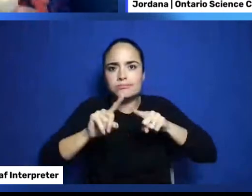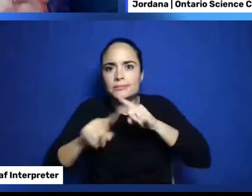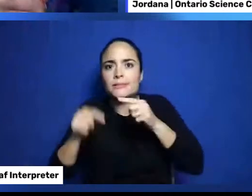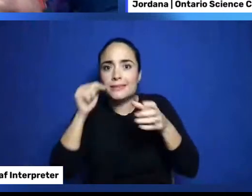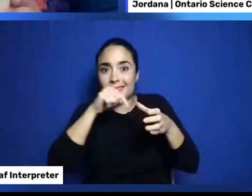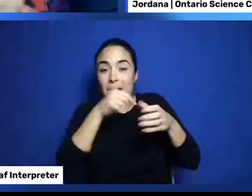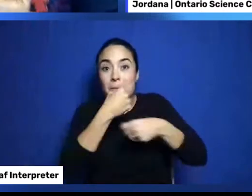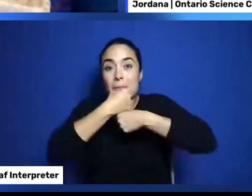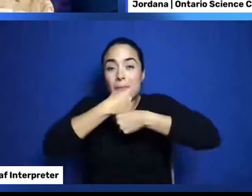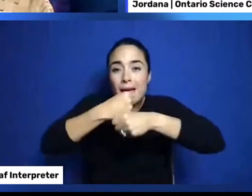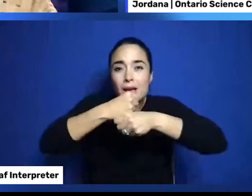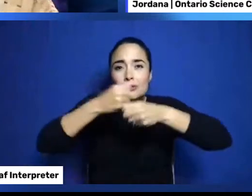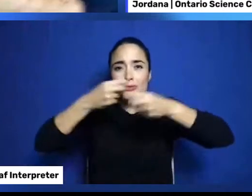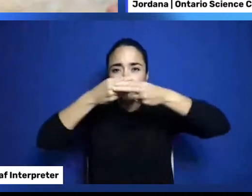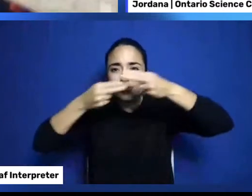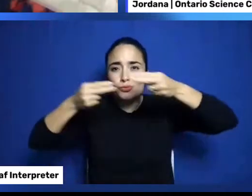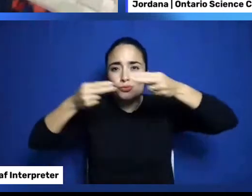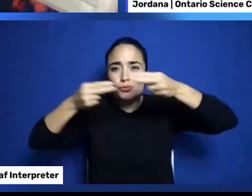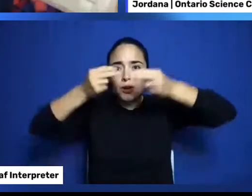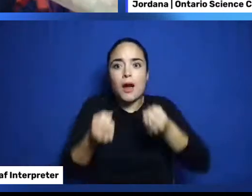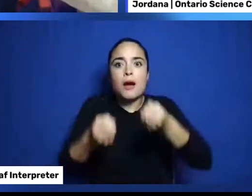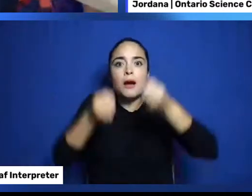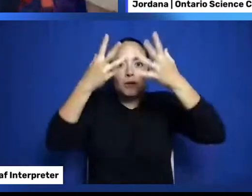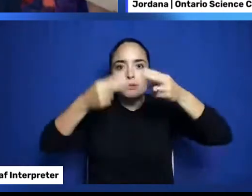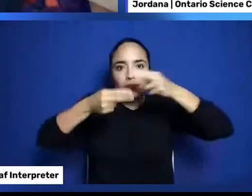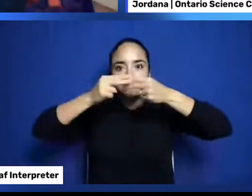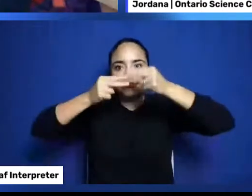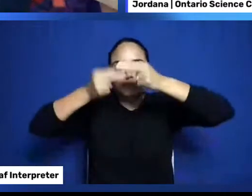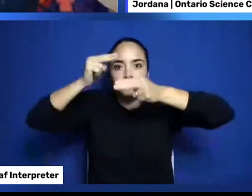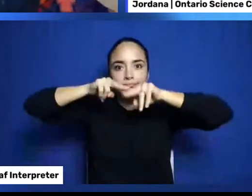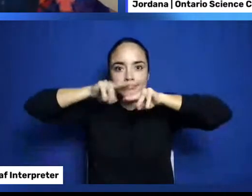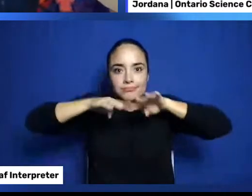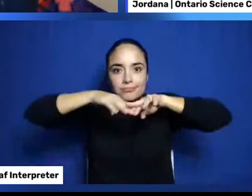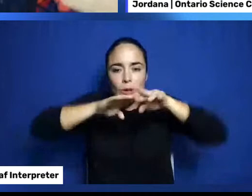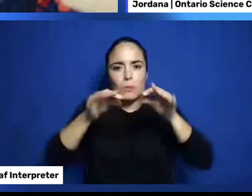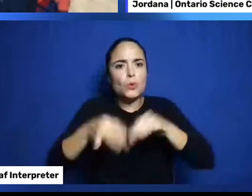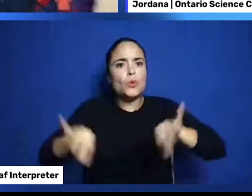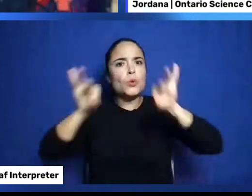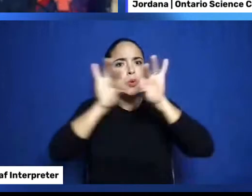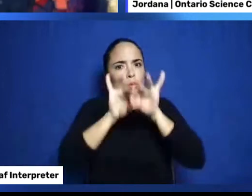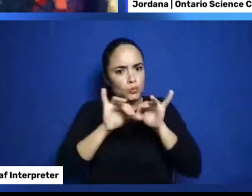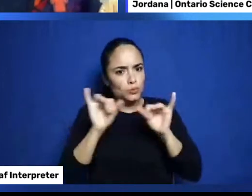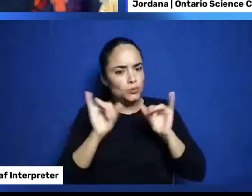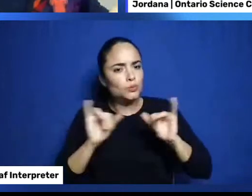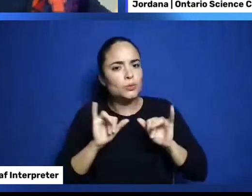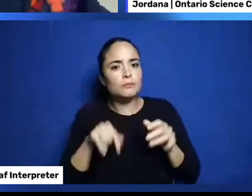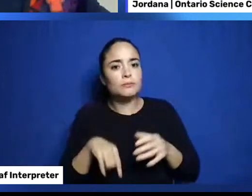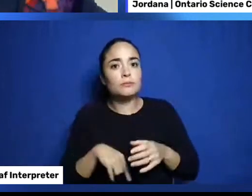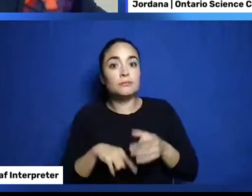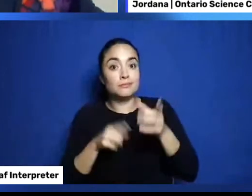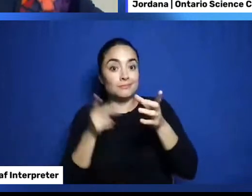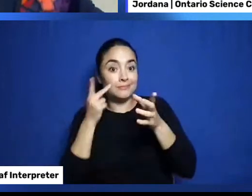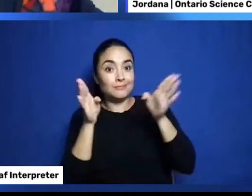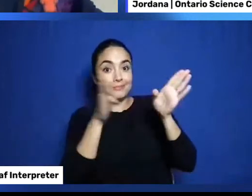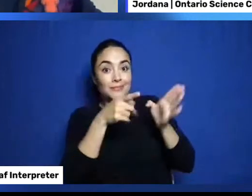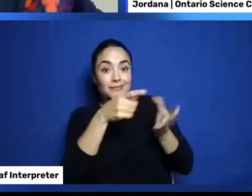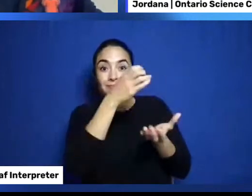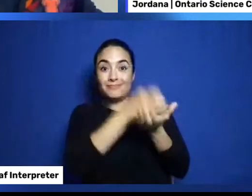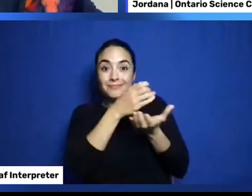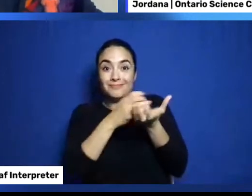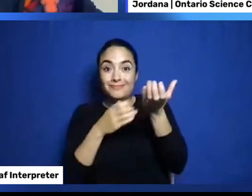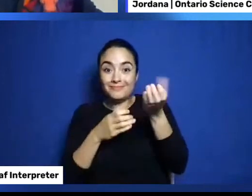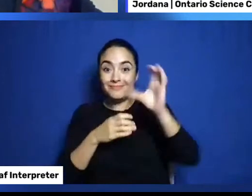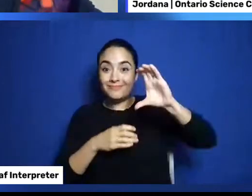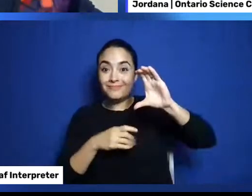the basket is important. And not just this basket. This container as well. When we make the